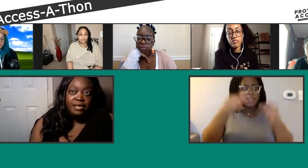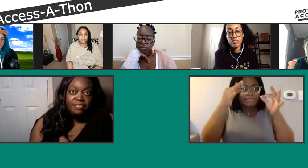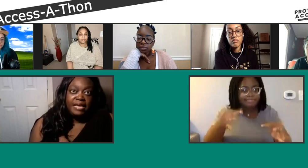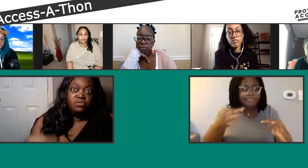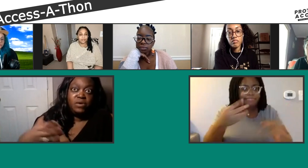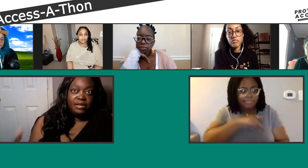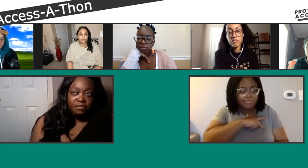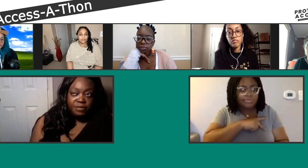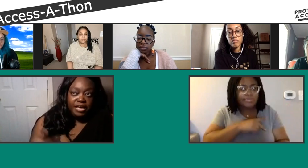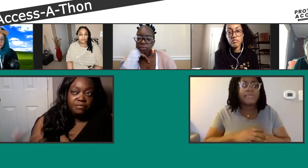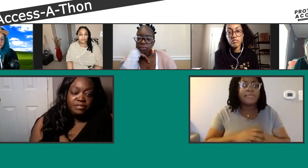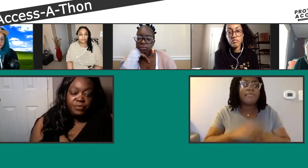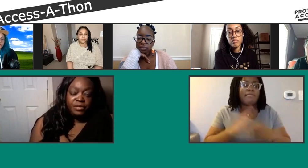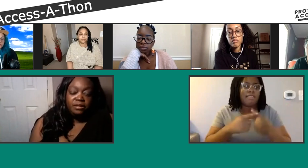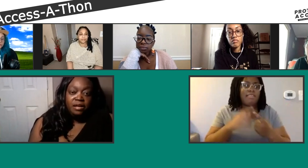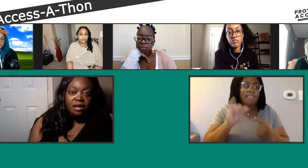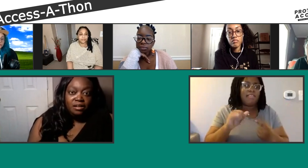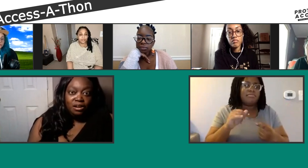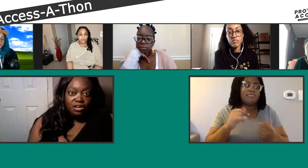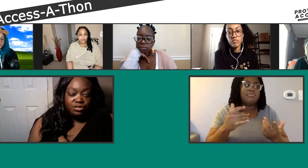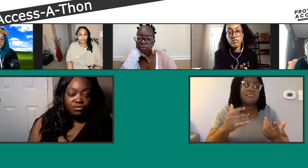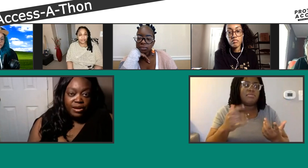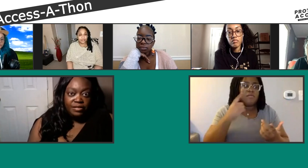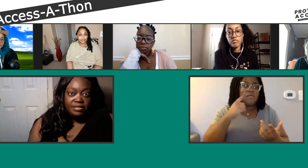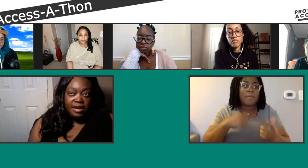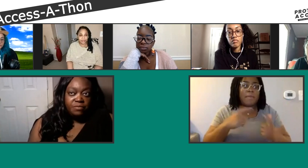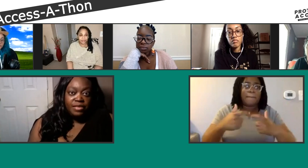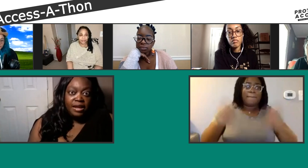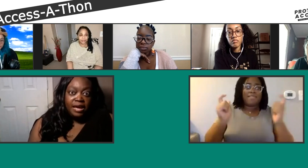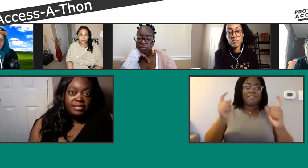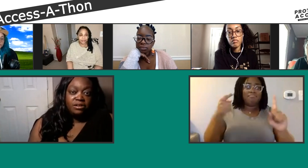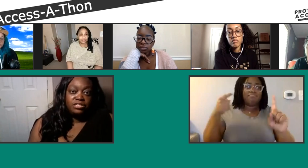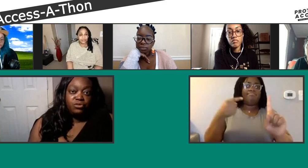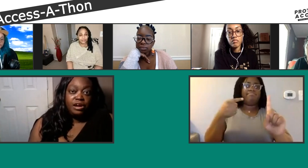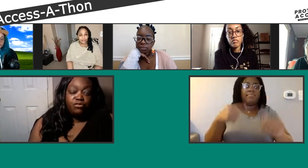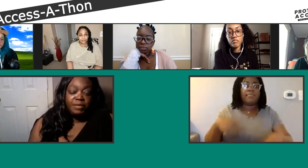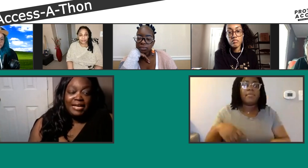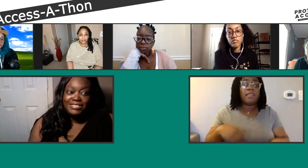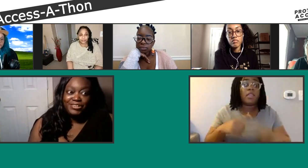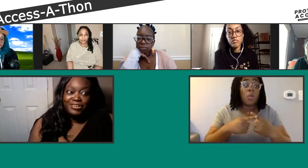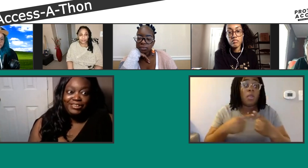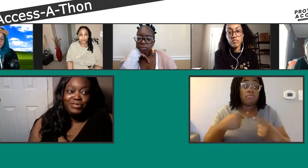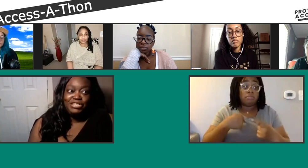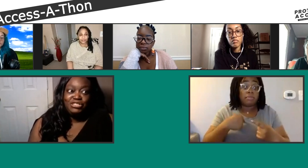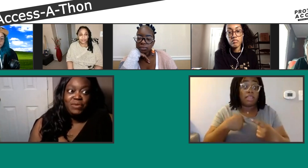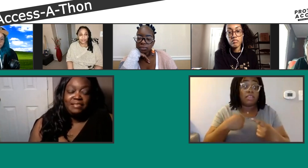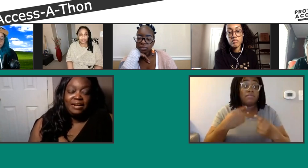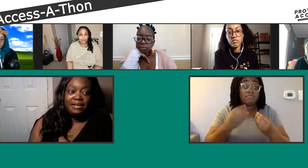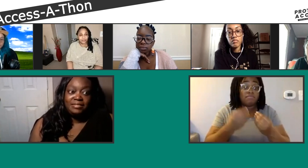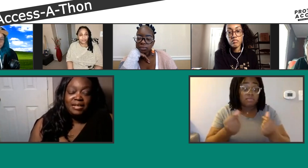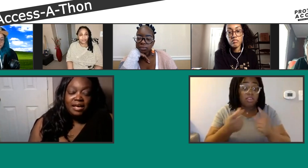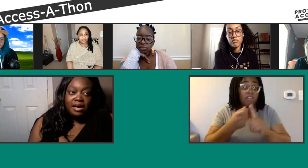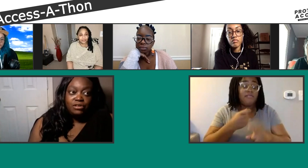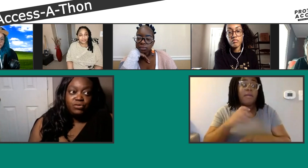So that's when it became something larger around the time that I started to recover from cancer and couldn't really do anything